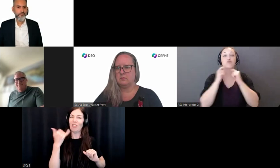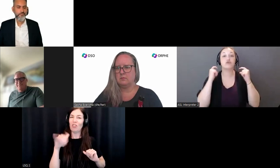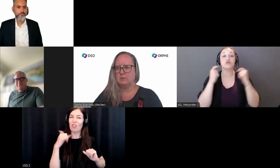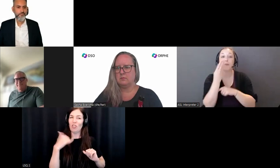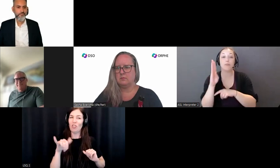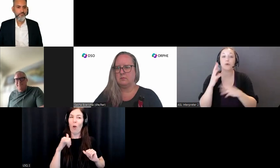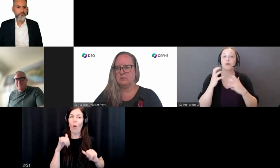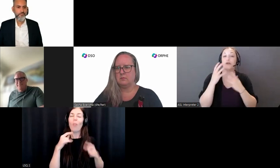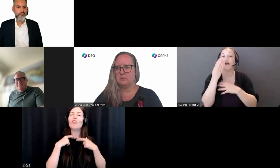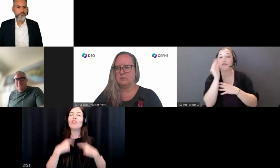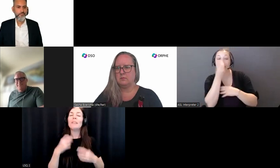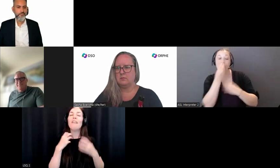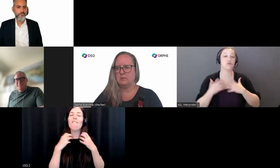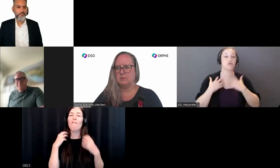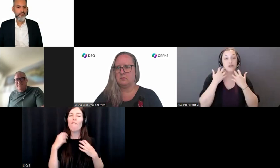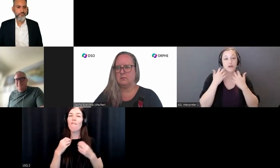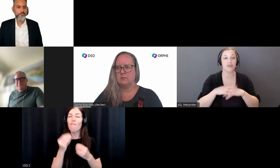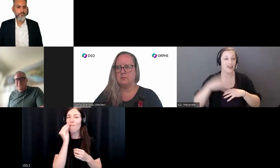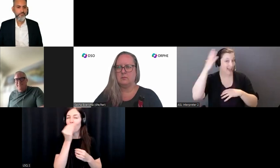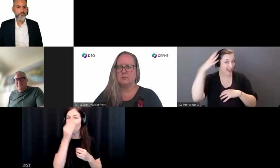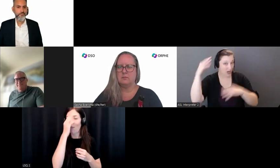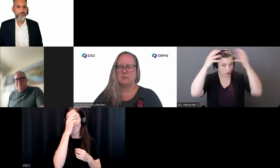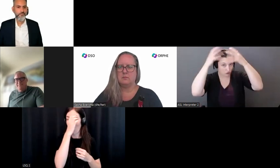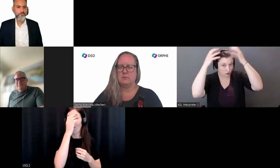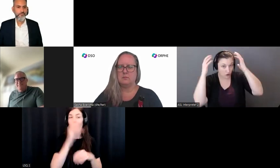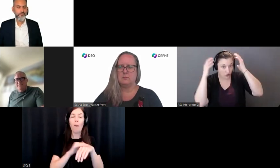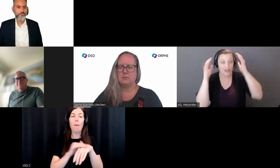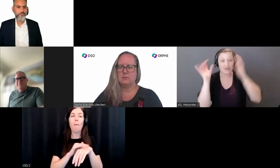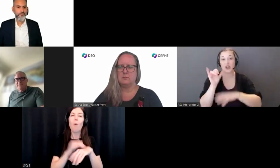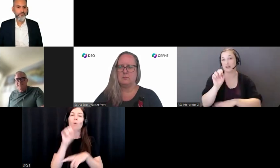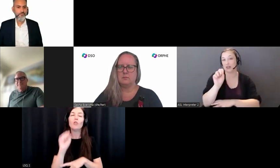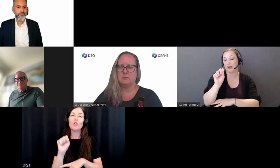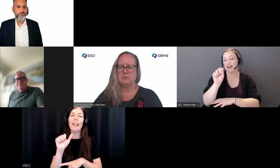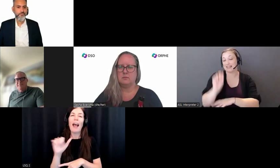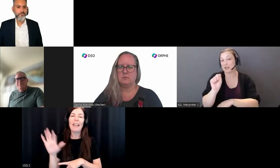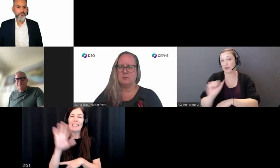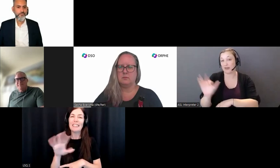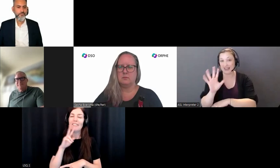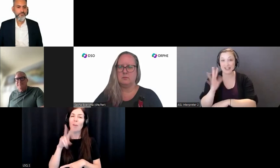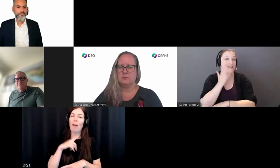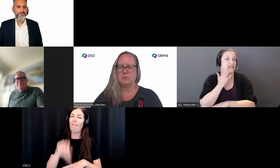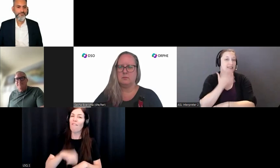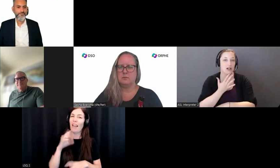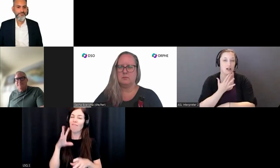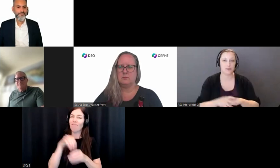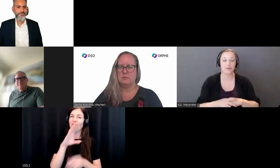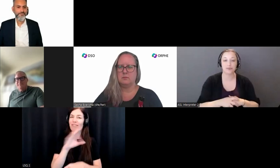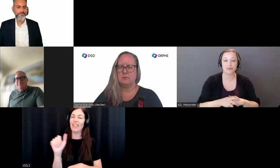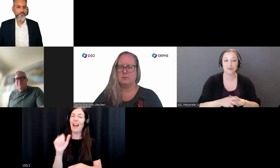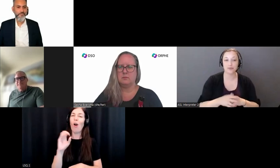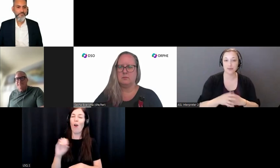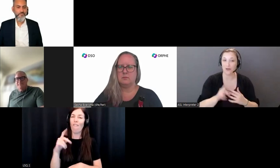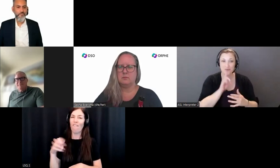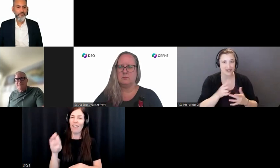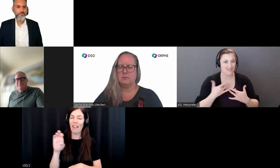South Asian skin. I am proud to be a member of the DSO Board of Directors. And I'm really, really passionate about being here because I